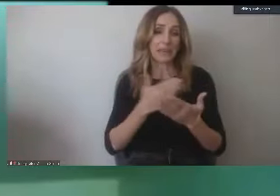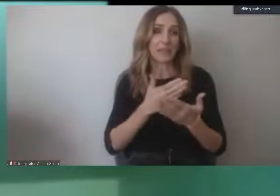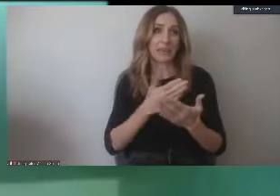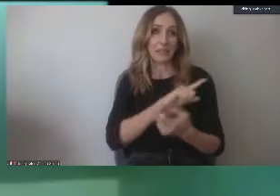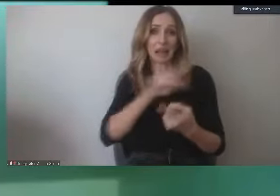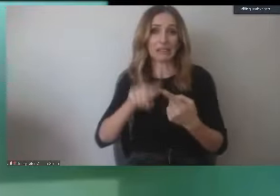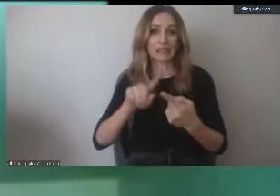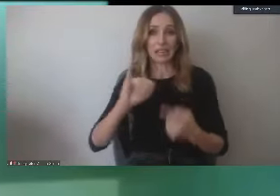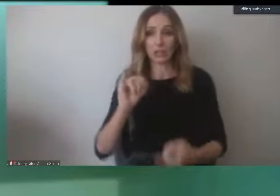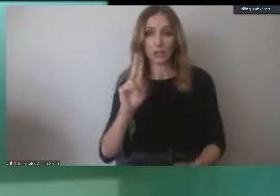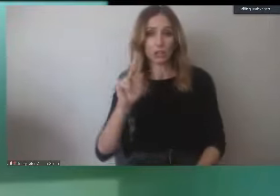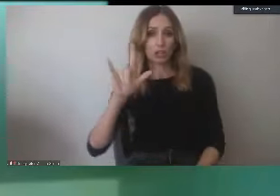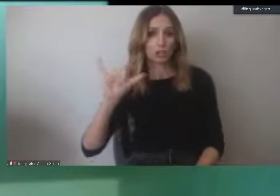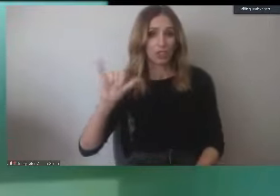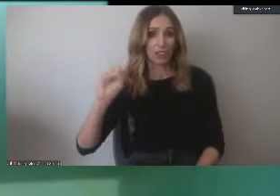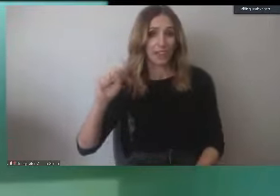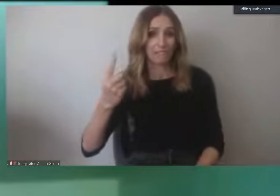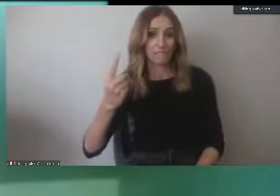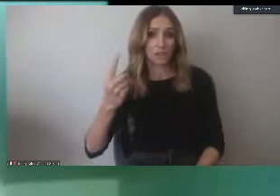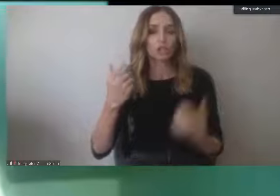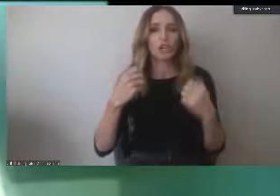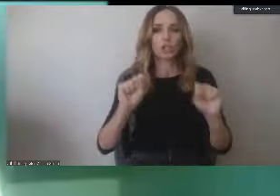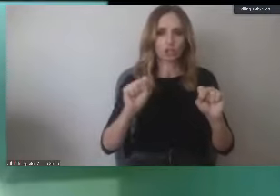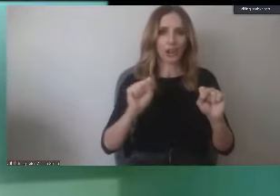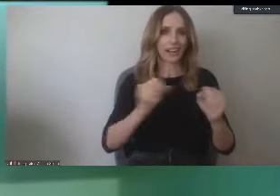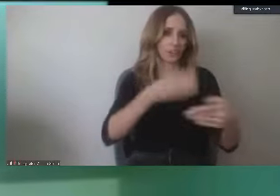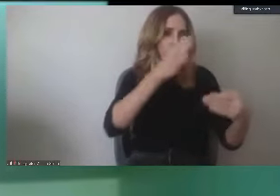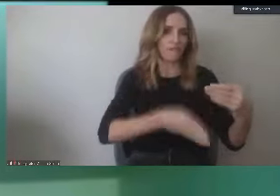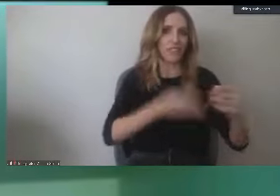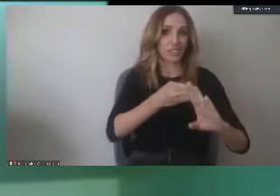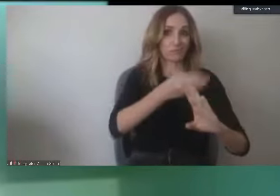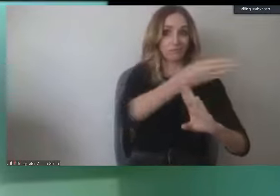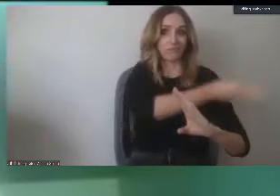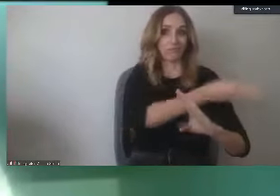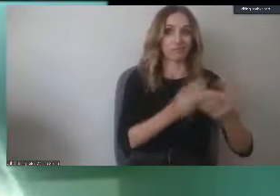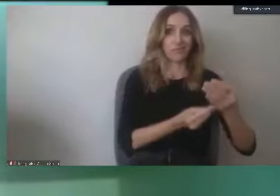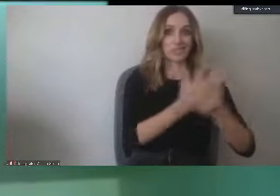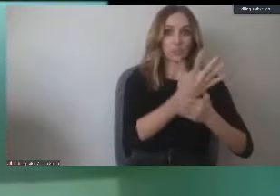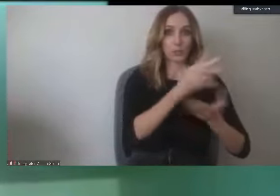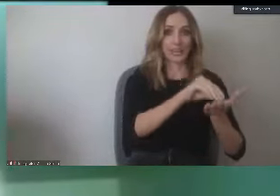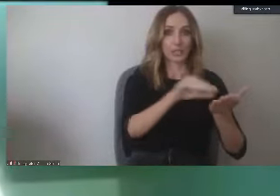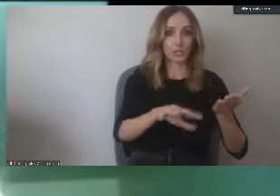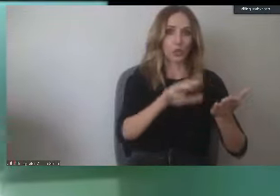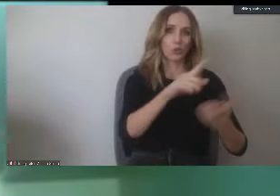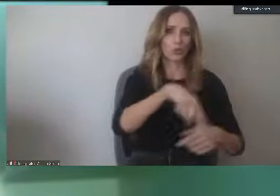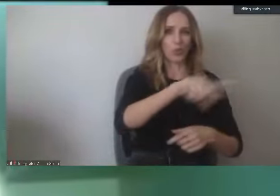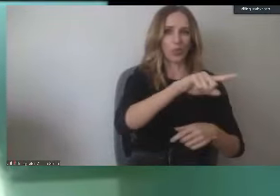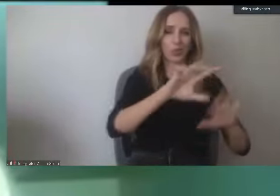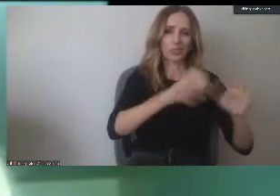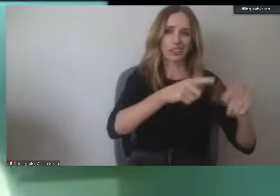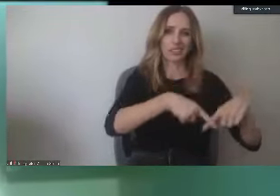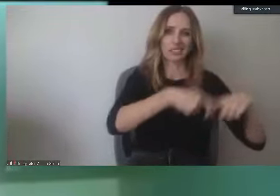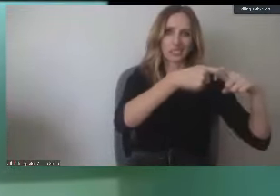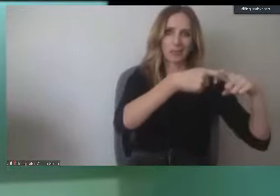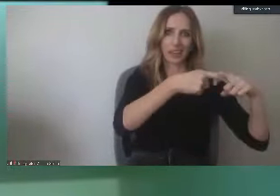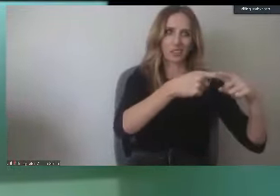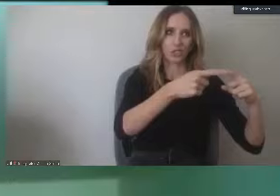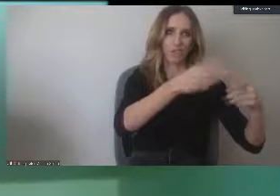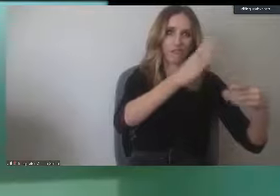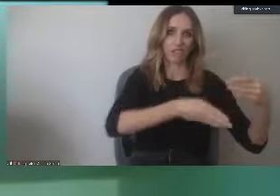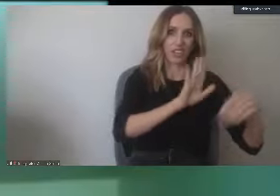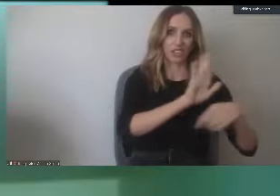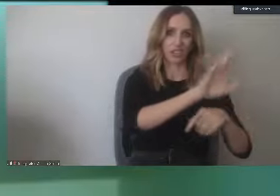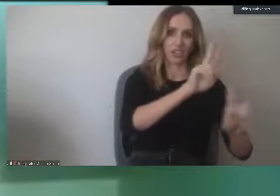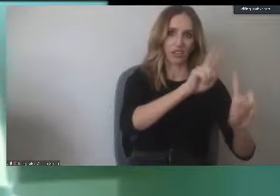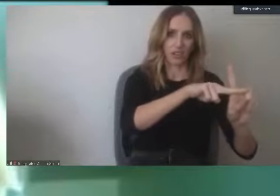because we're trying to complete the students from spring whose classes were suspended. But yes, we